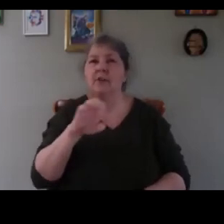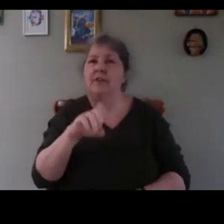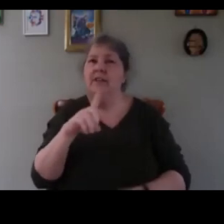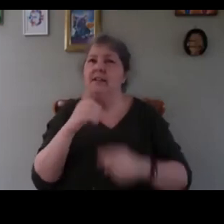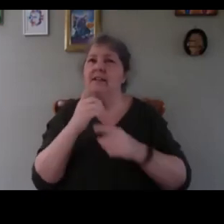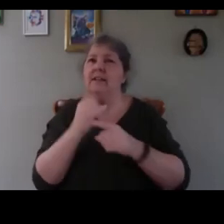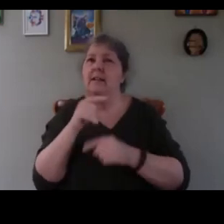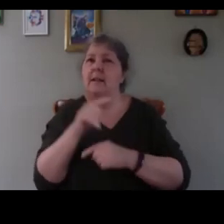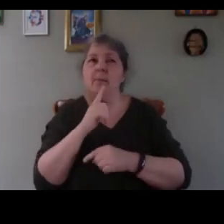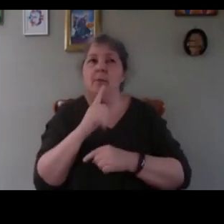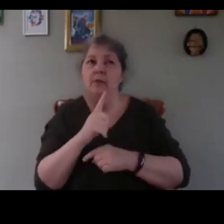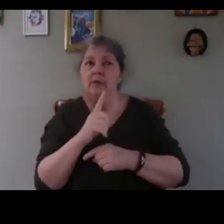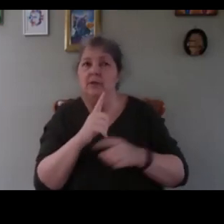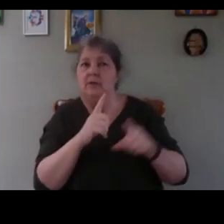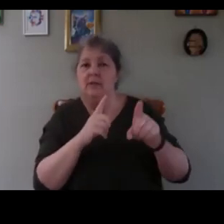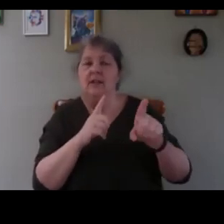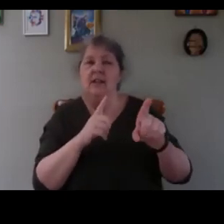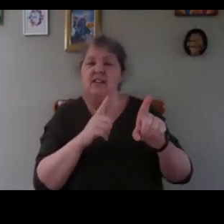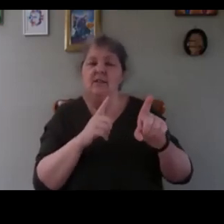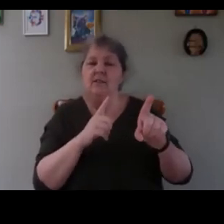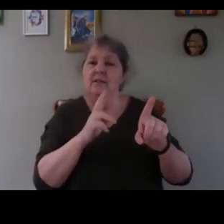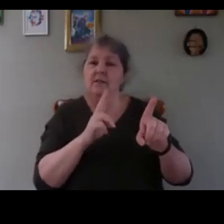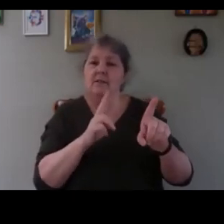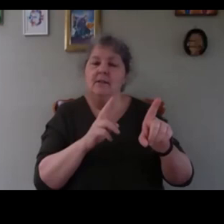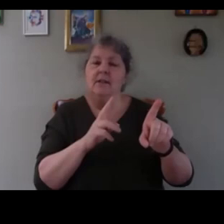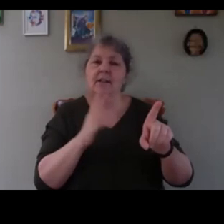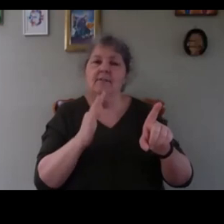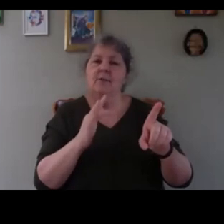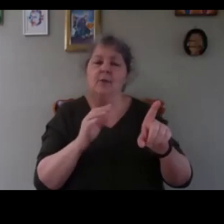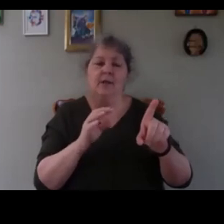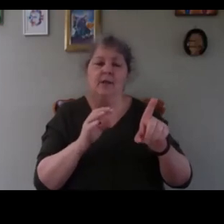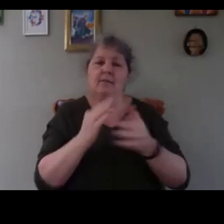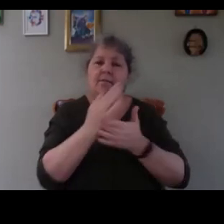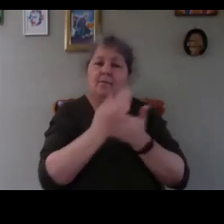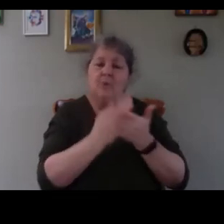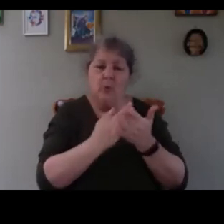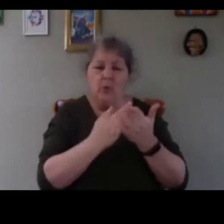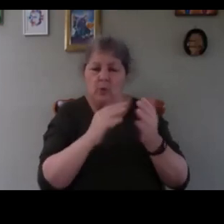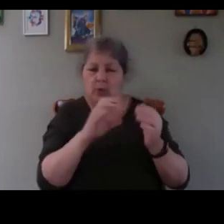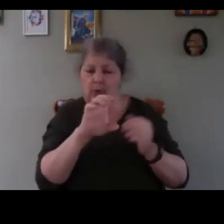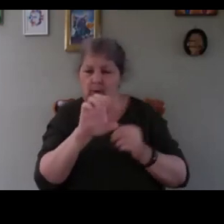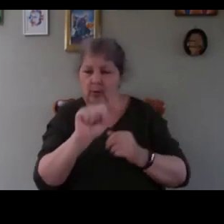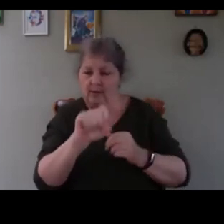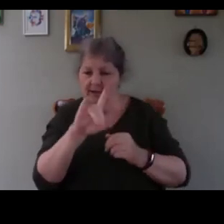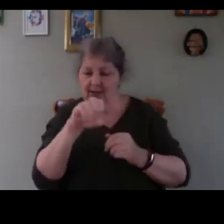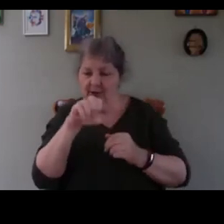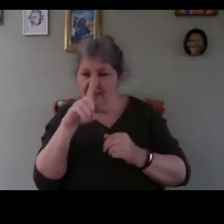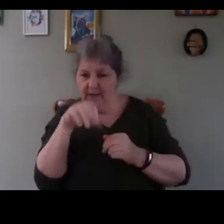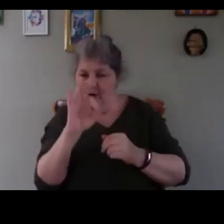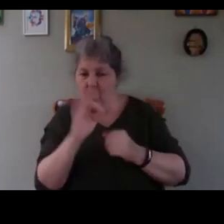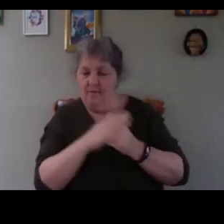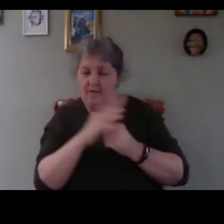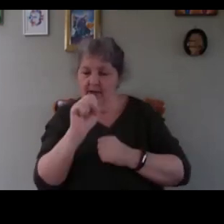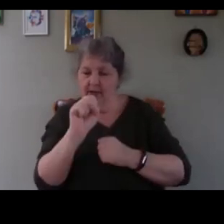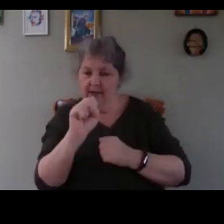rest would be relatively clean and if you have few seedlings of sycamore it's not a big deal so